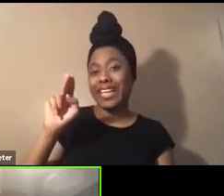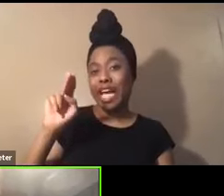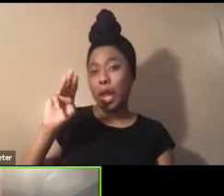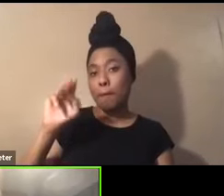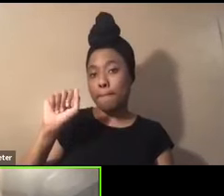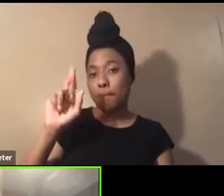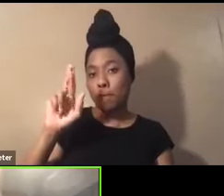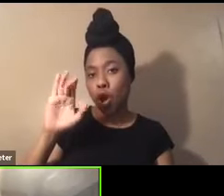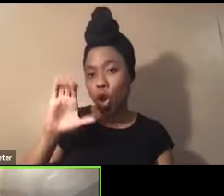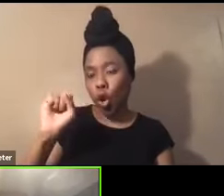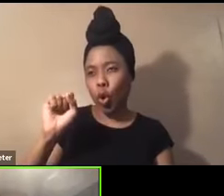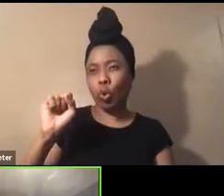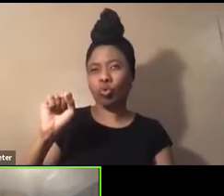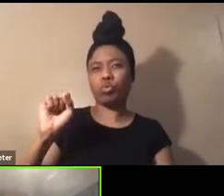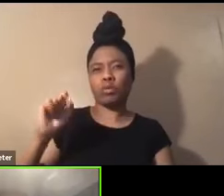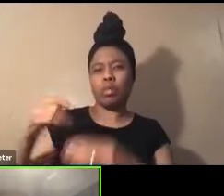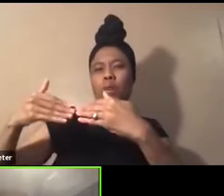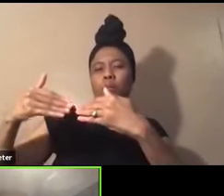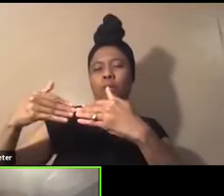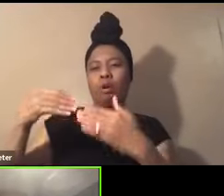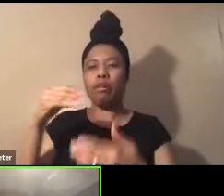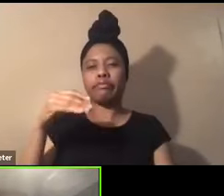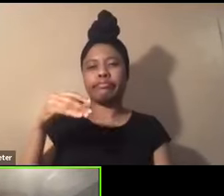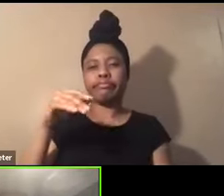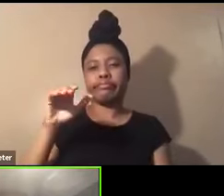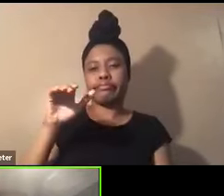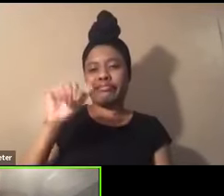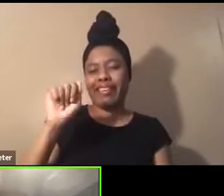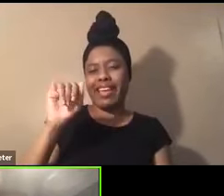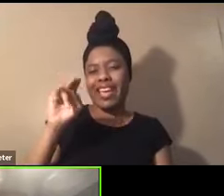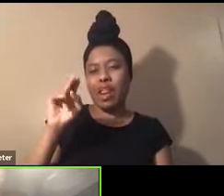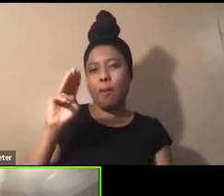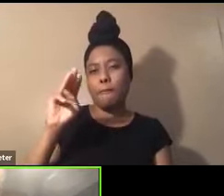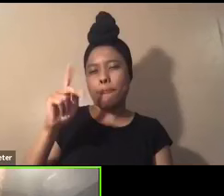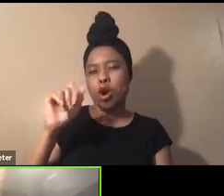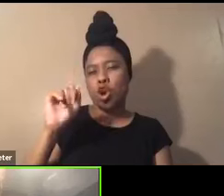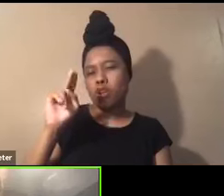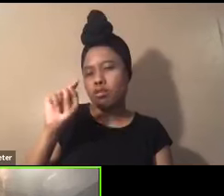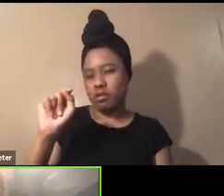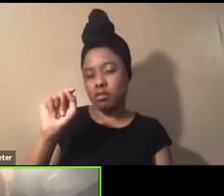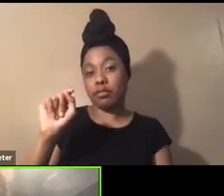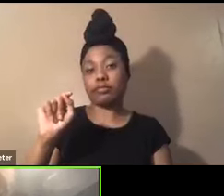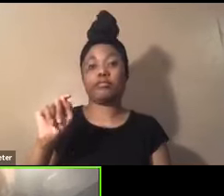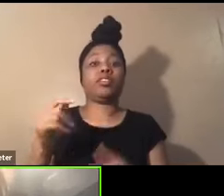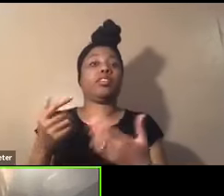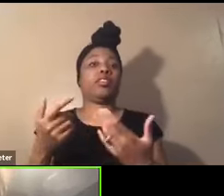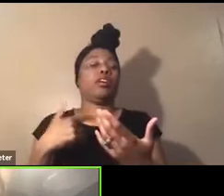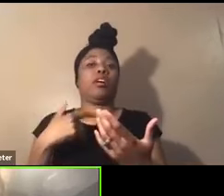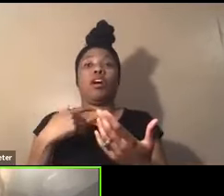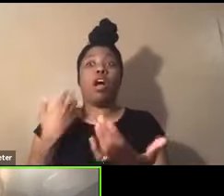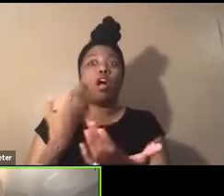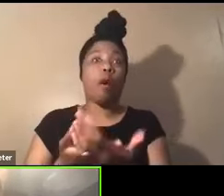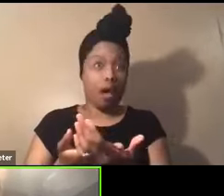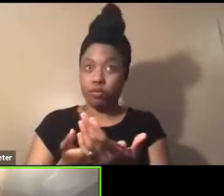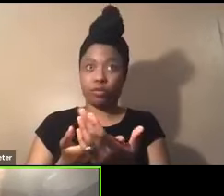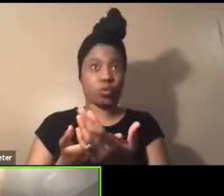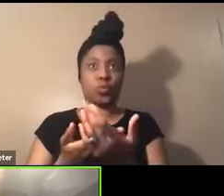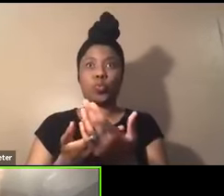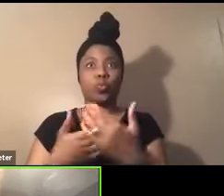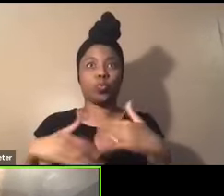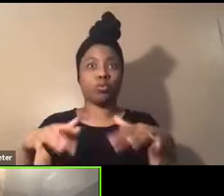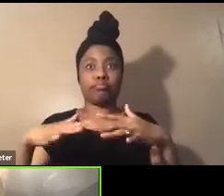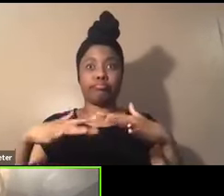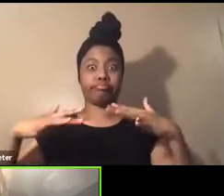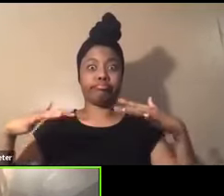mountain and, um, it continued to grow by the time I got there, it was major. Um,